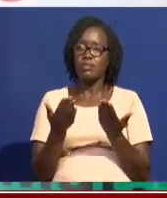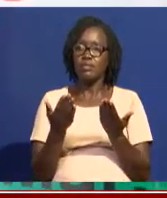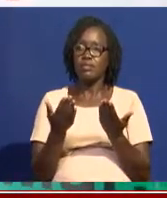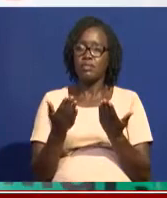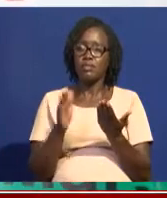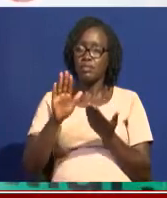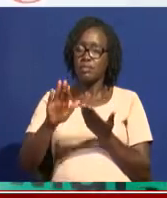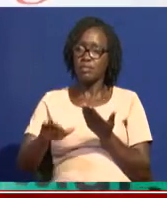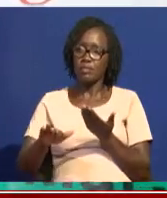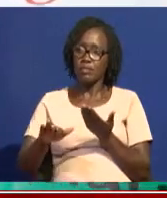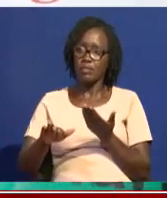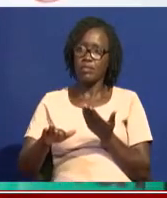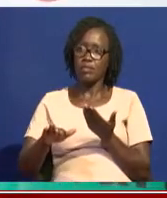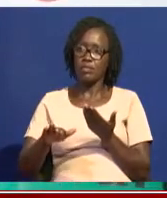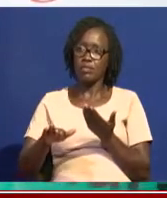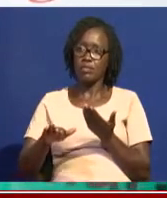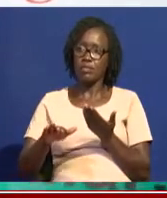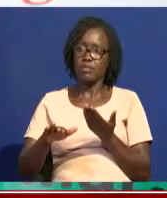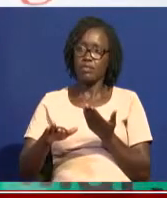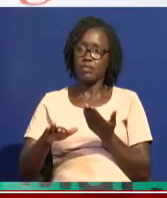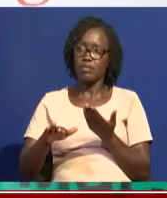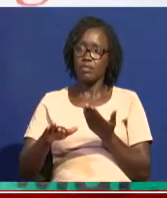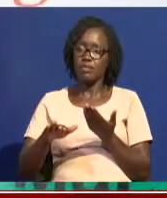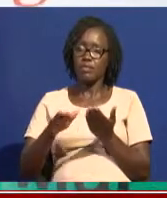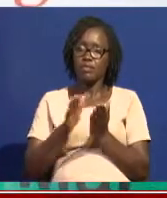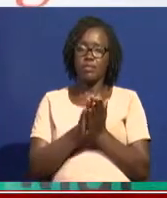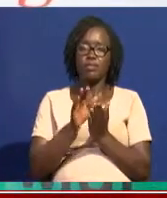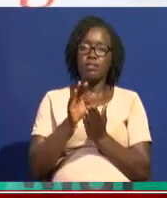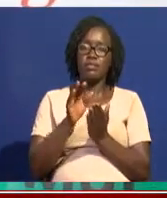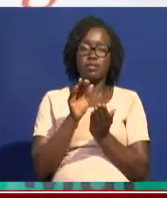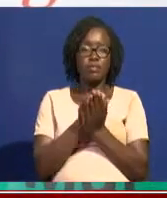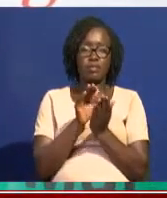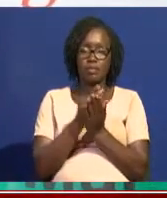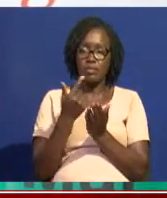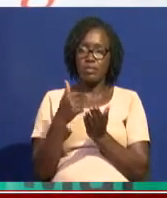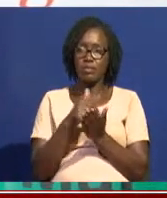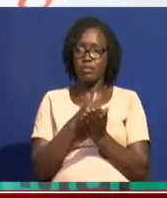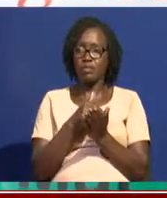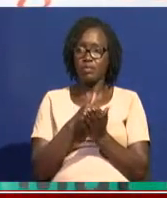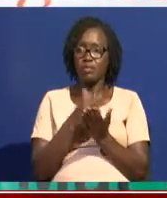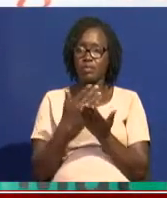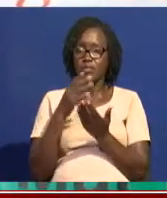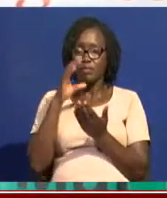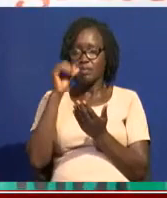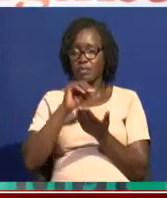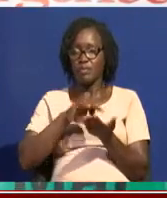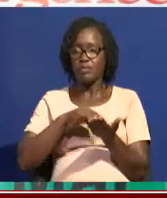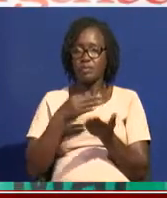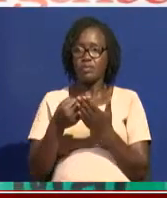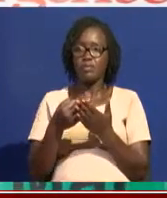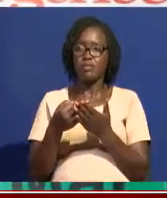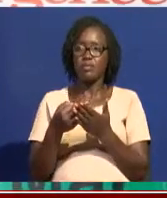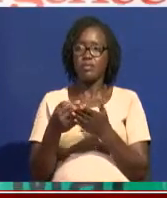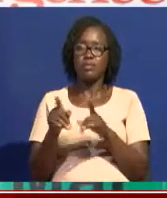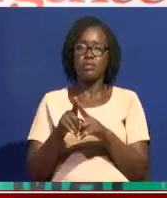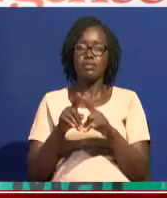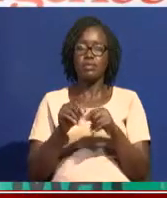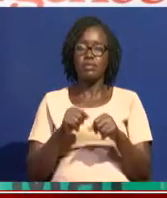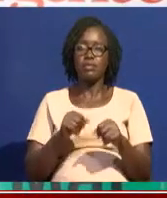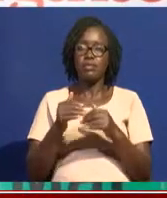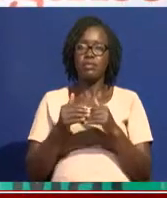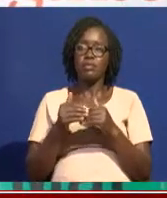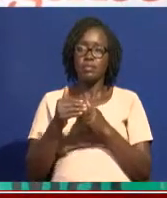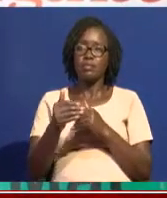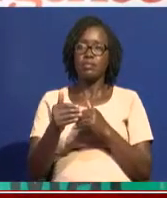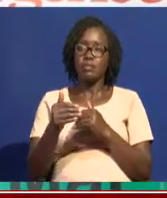deposits are deposited with Cydian Bank and where they have shortfalls in terms of funding. We are also able to extend